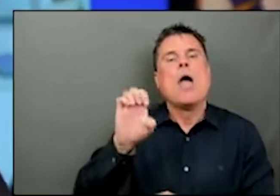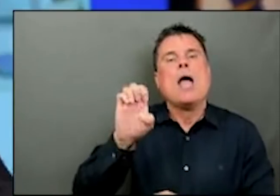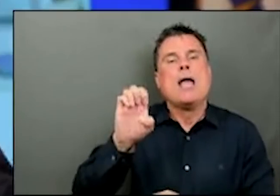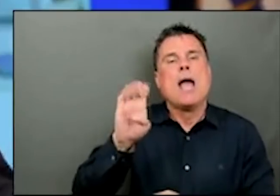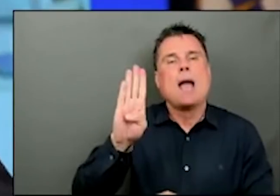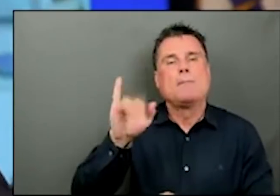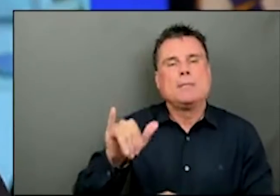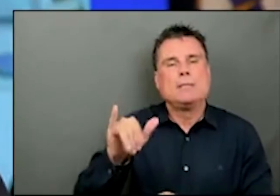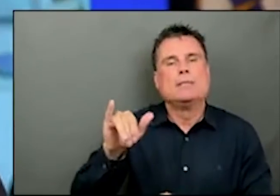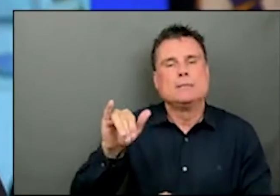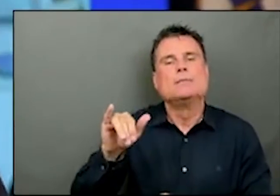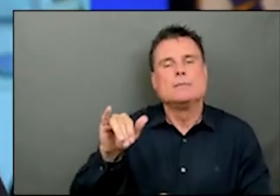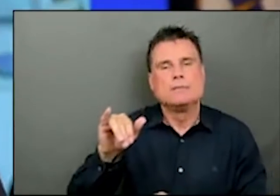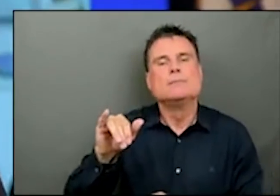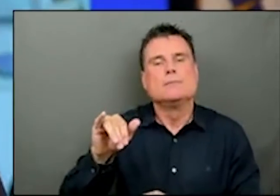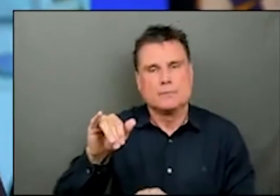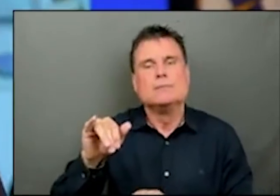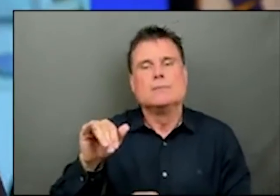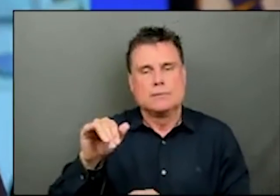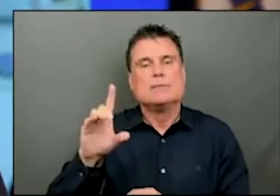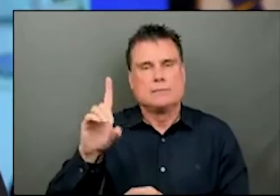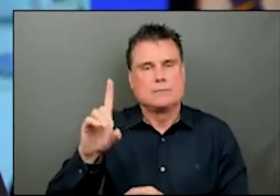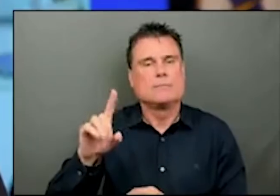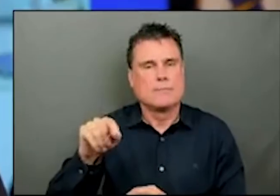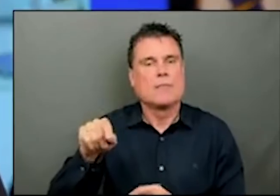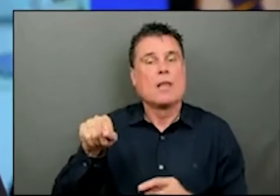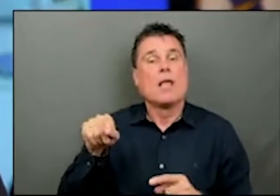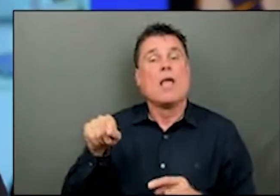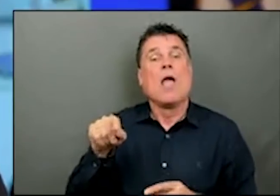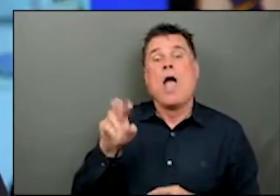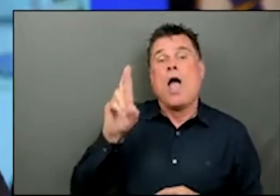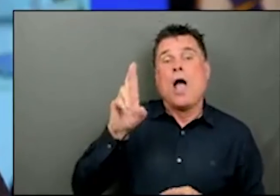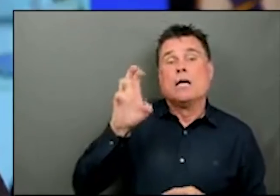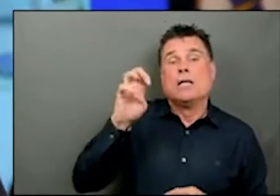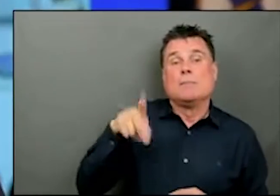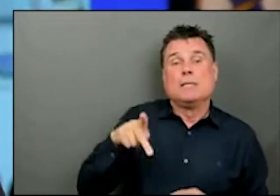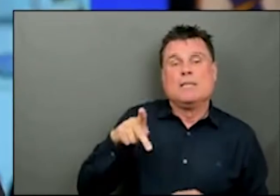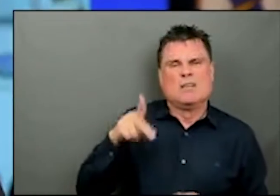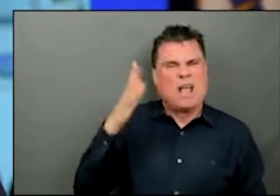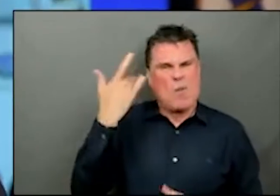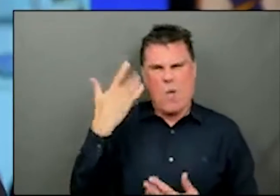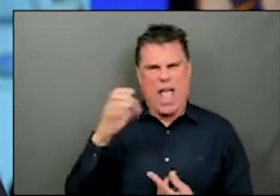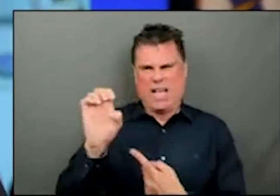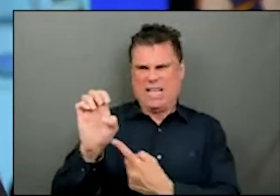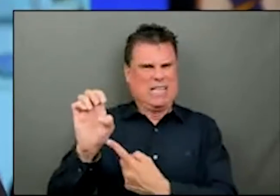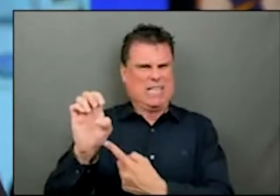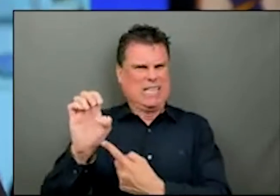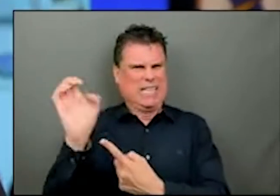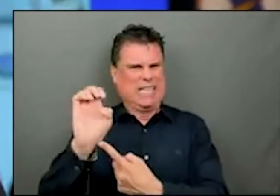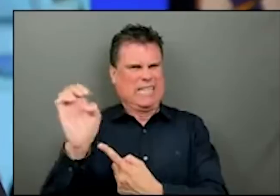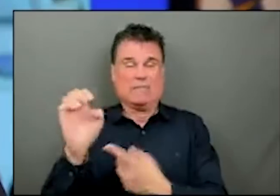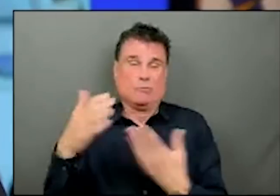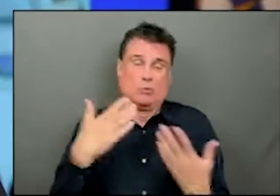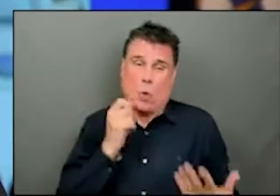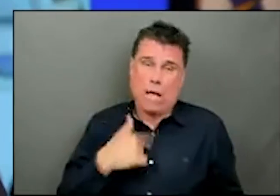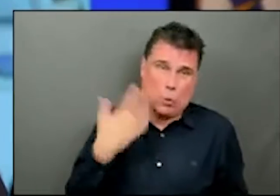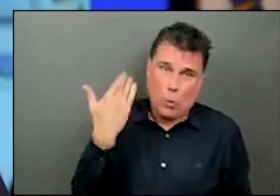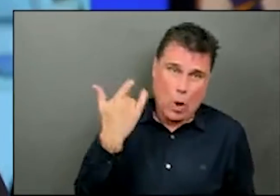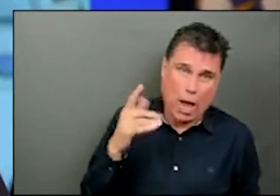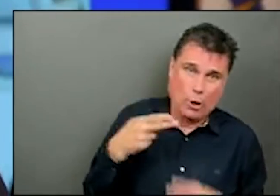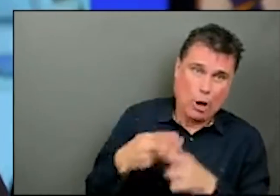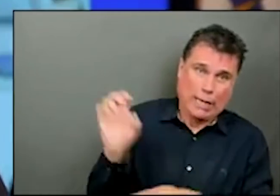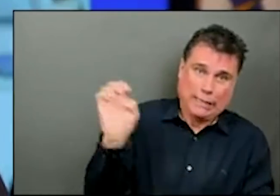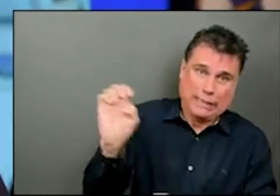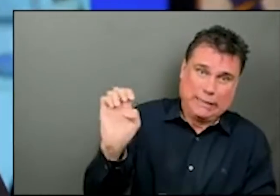British Columbia, ask the RCMP why that is. And so we've been working with the RCMP here in British Columbia about